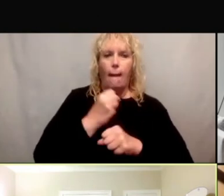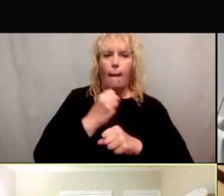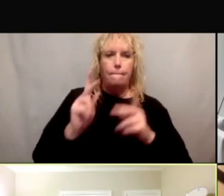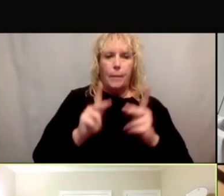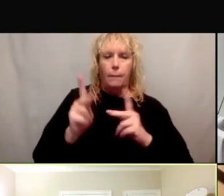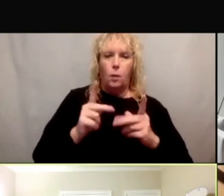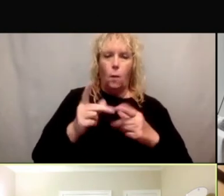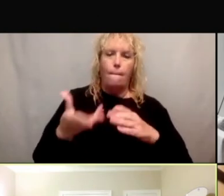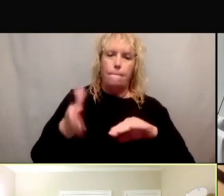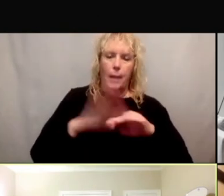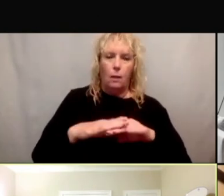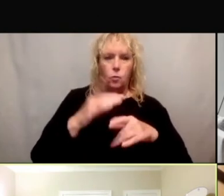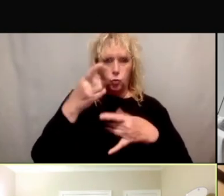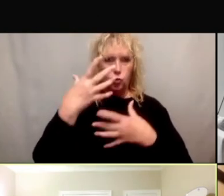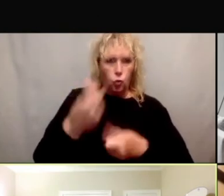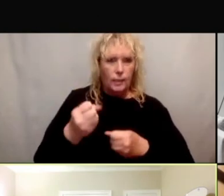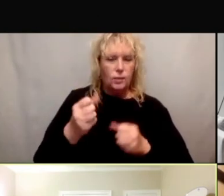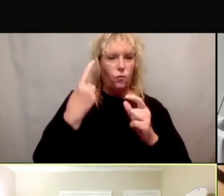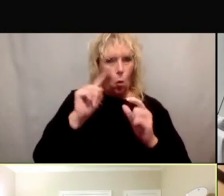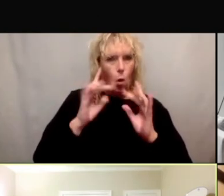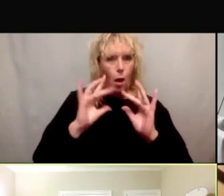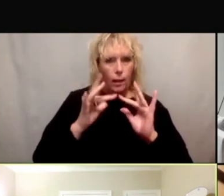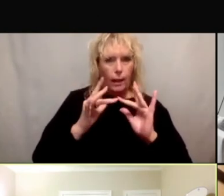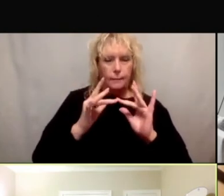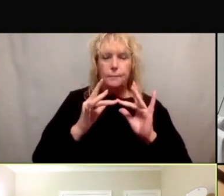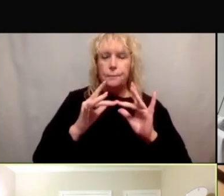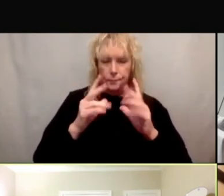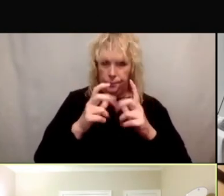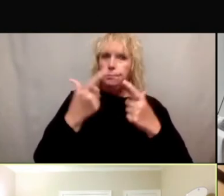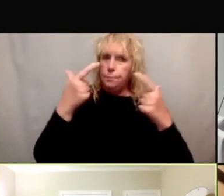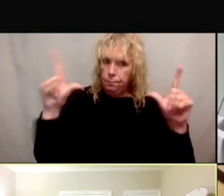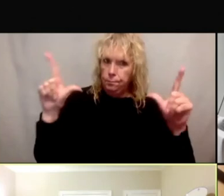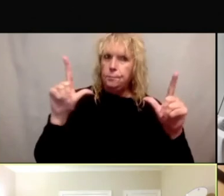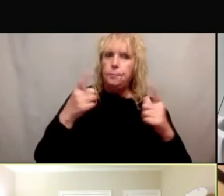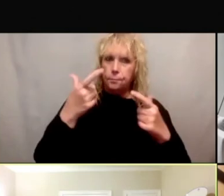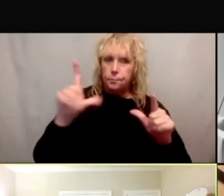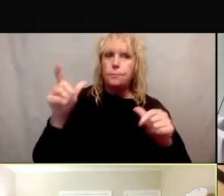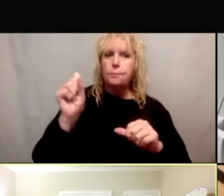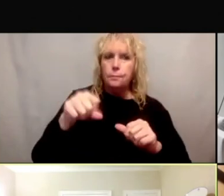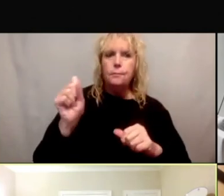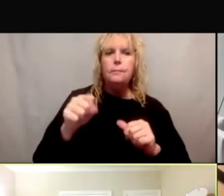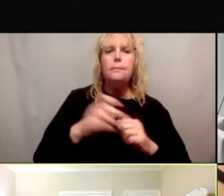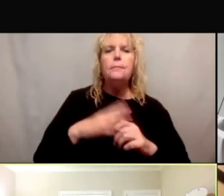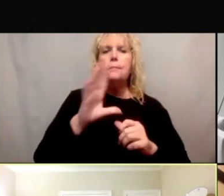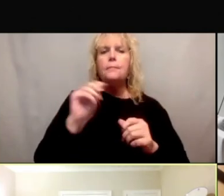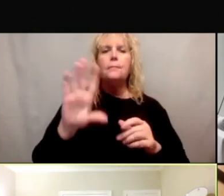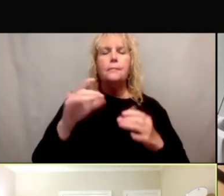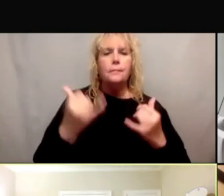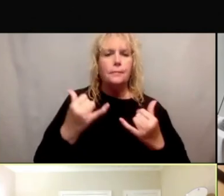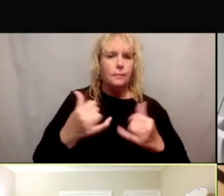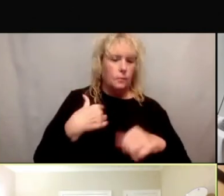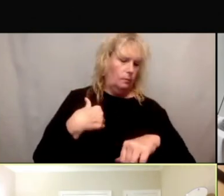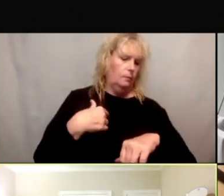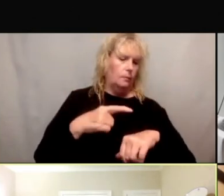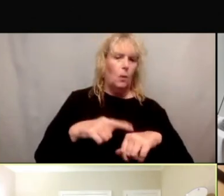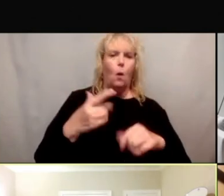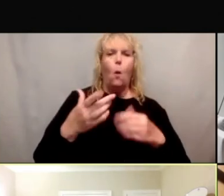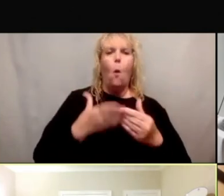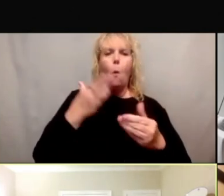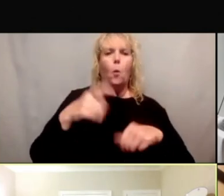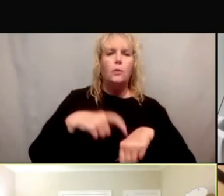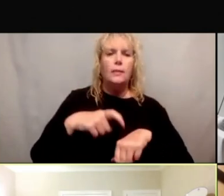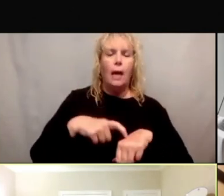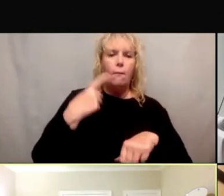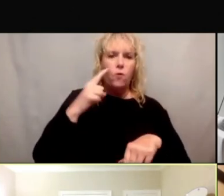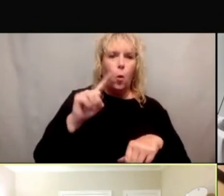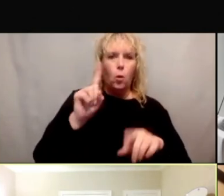online communities is so important. And we're getting to that point where it's almost time for us to take questions.